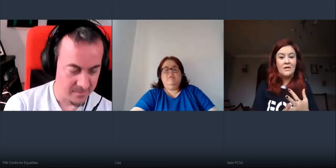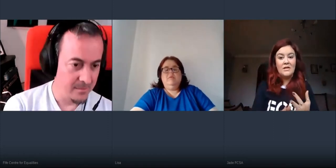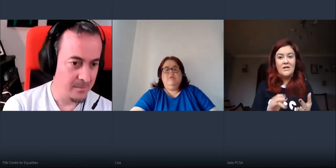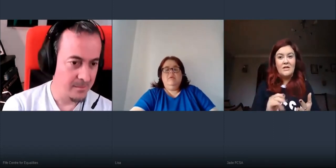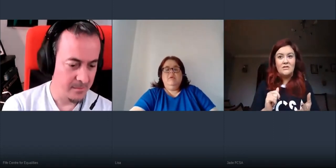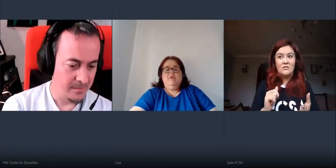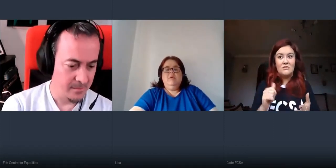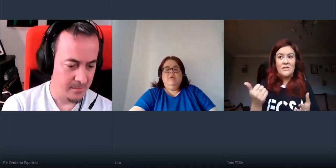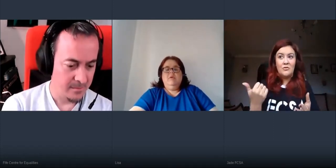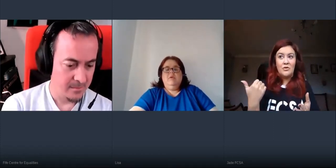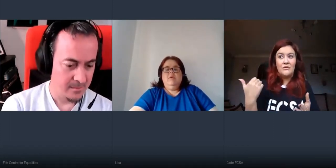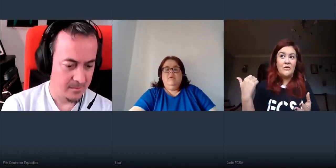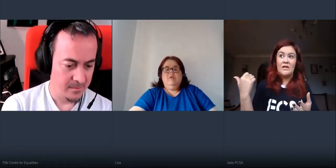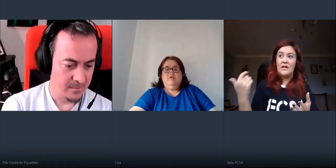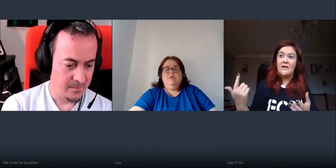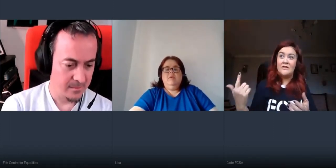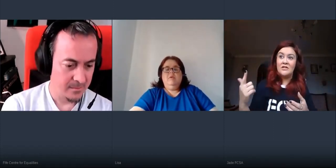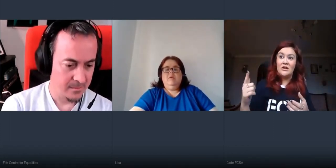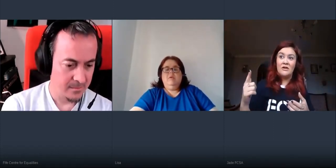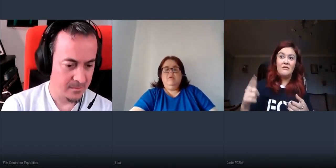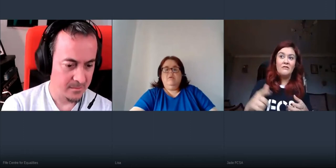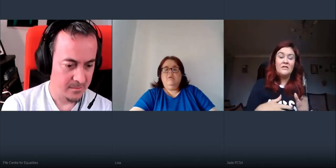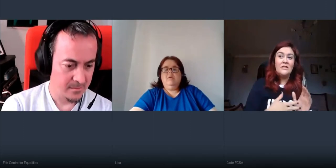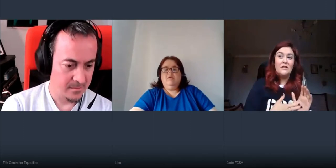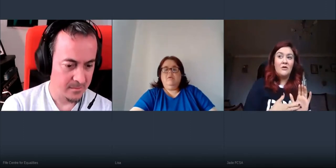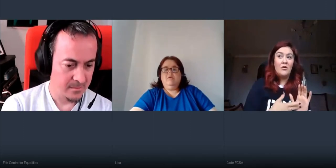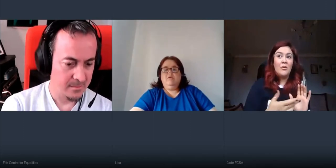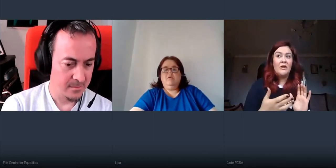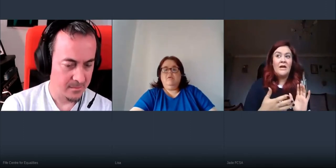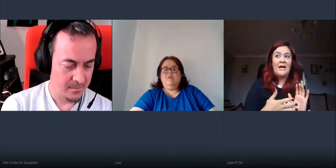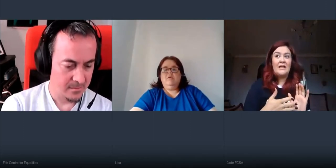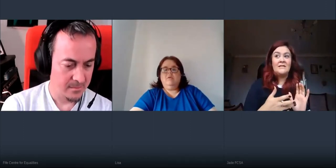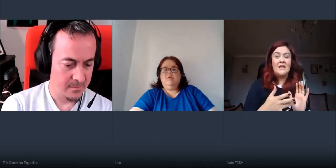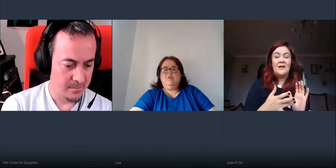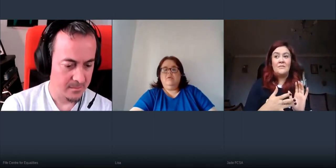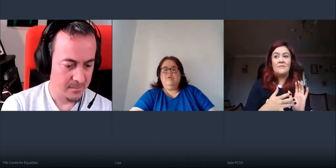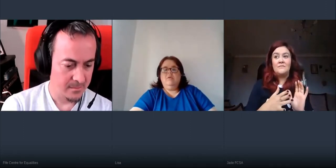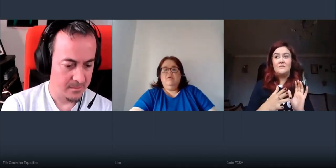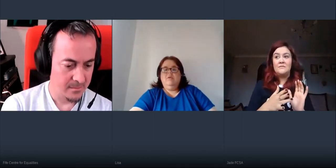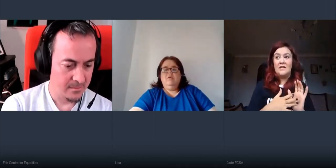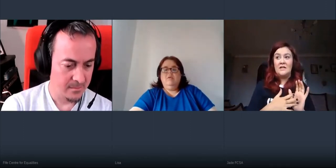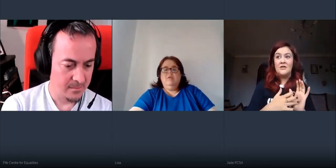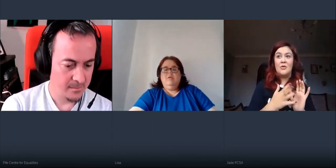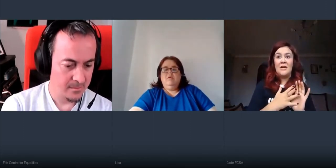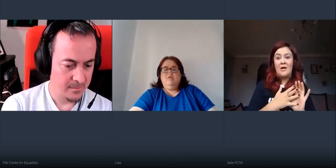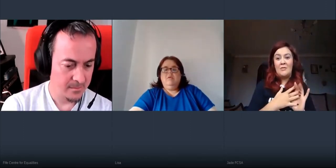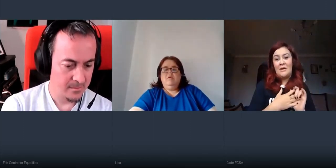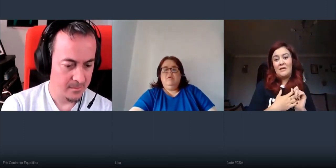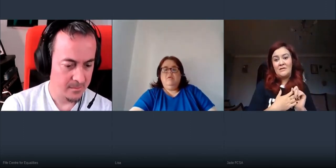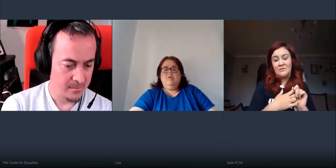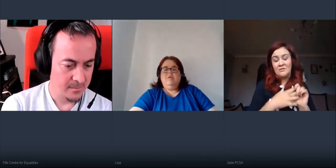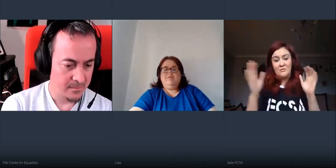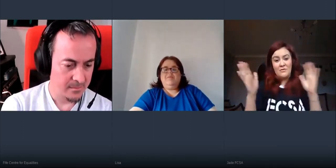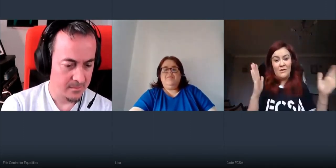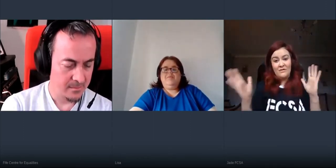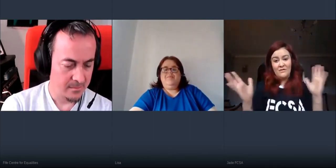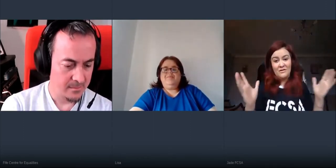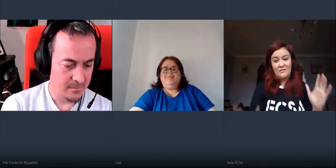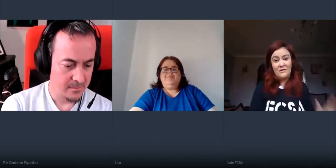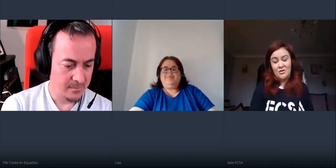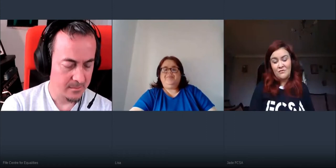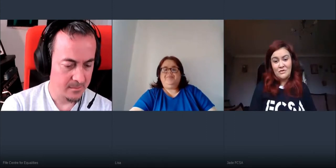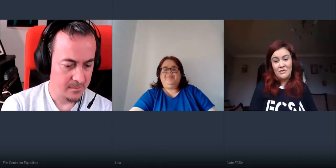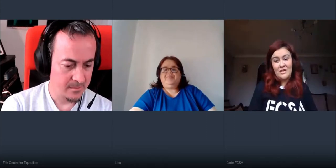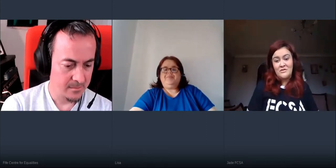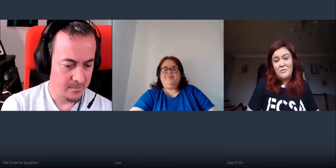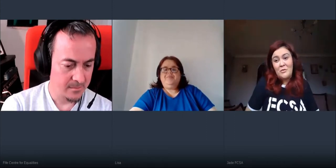so it's neil broadfoot clara skew lee coburn and um lily cooper and abby melton so we've got sort of different